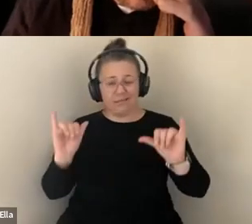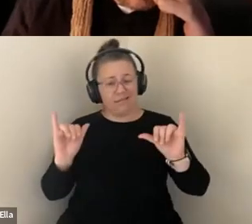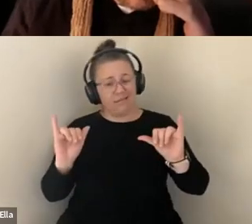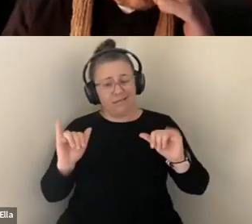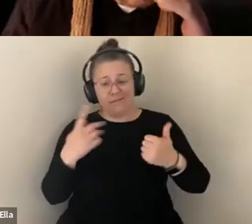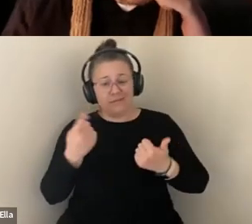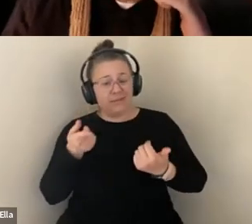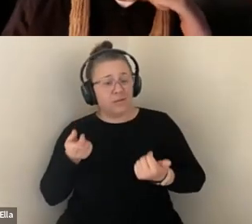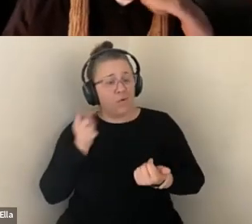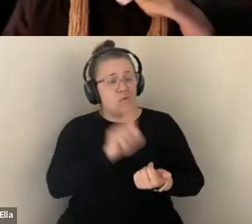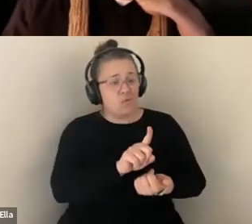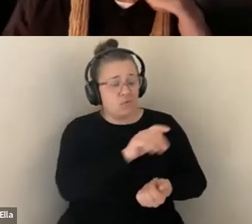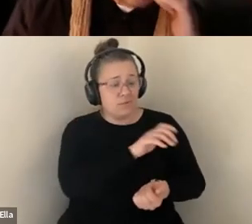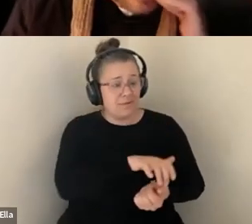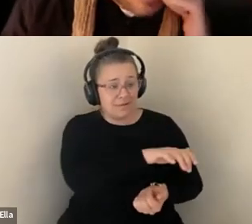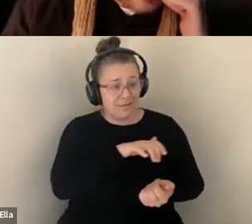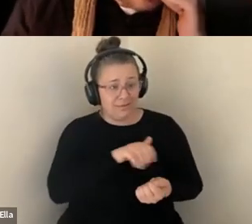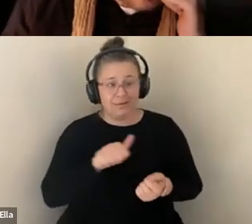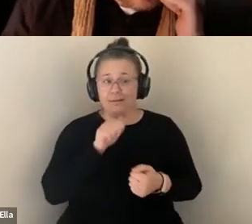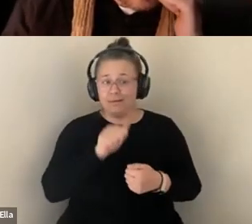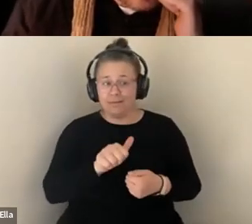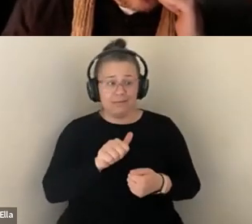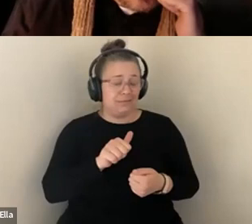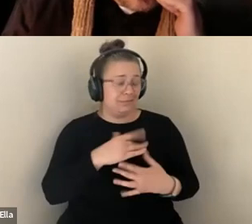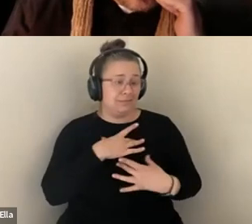REALLY CHALLENGING QUESTION. I'D LOVE TO HEAR WHAT OTHER PEOPLE HAVE TO SAY.